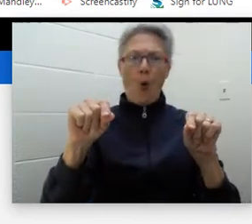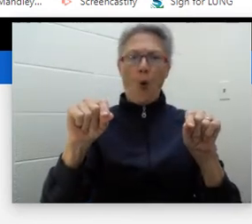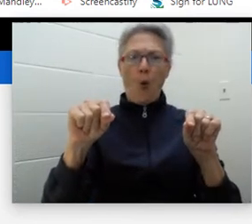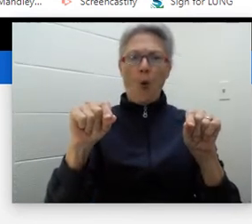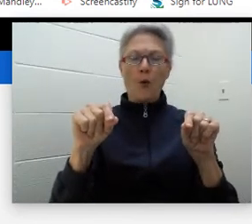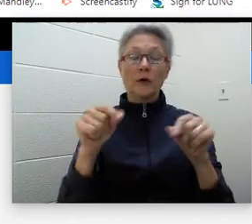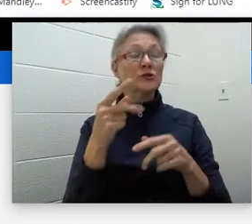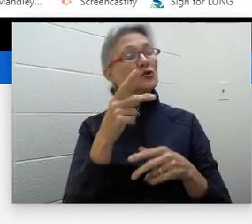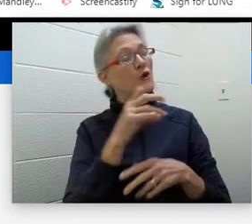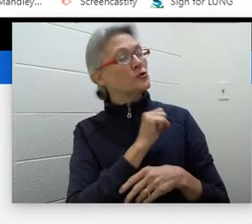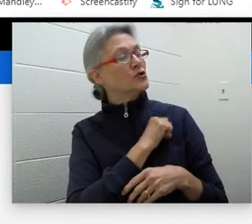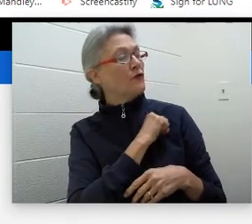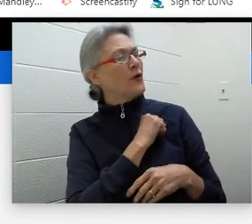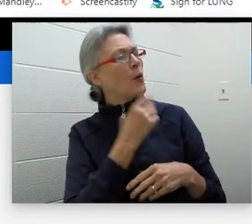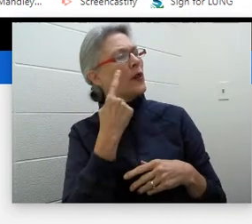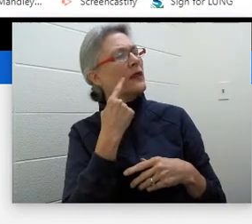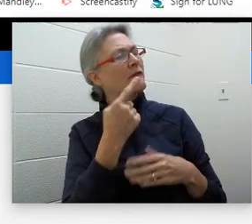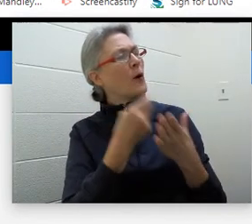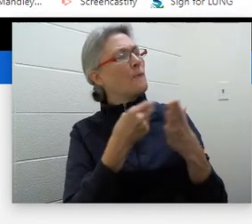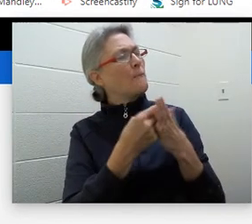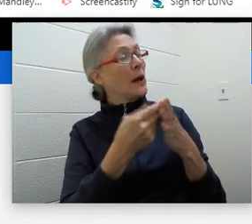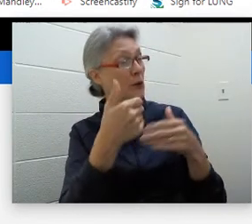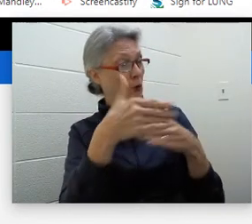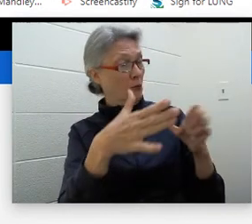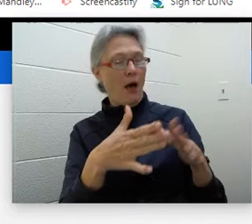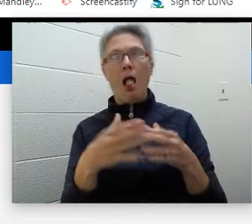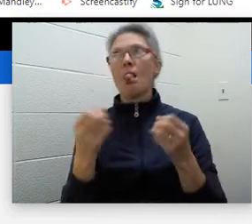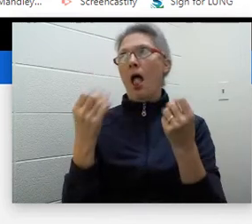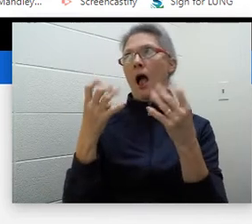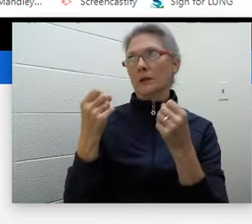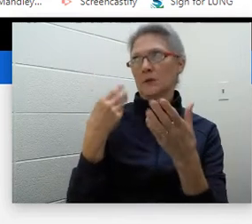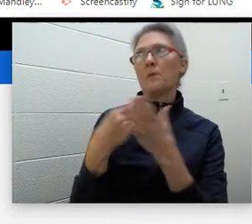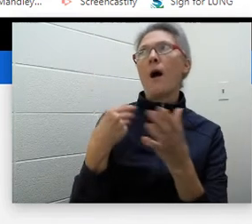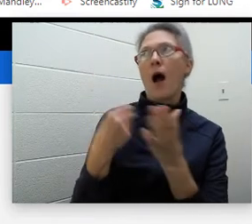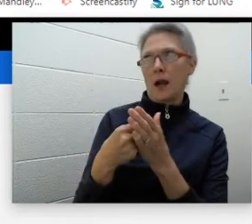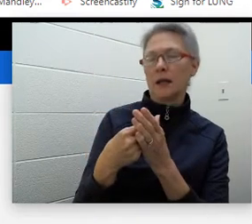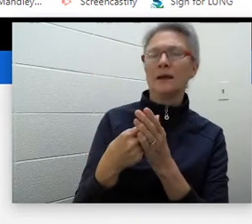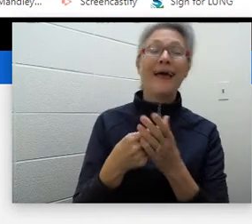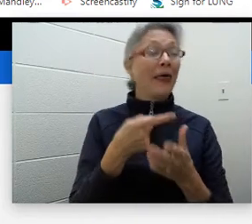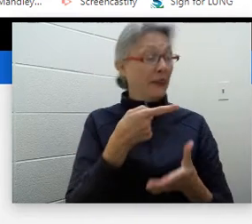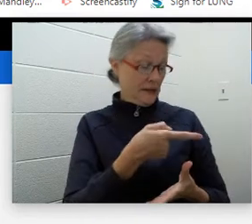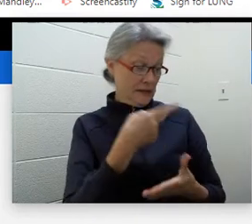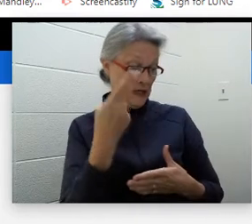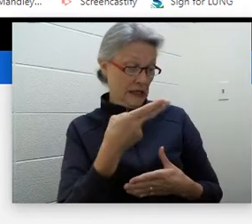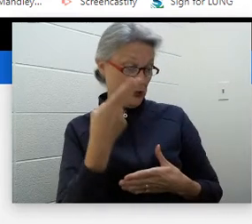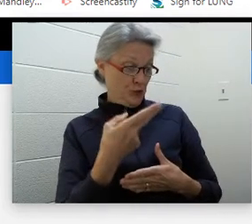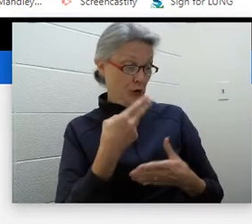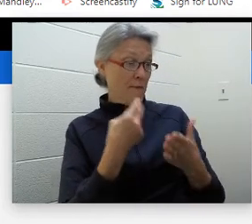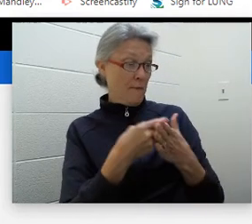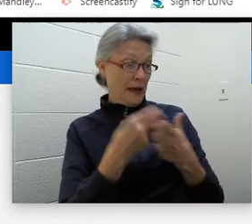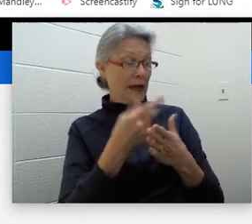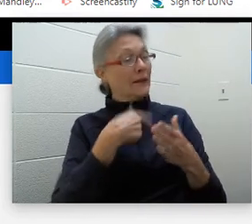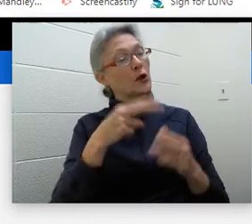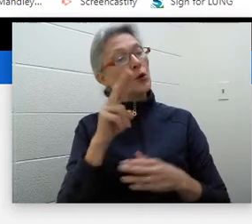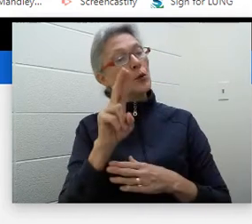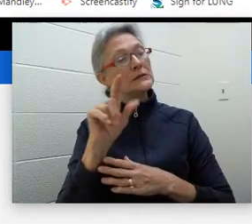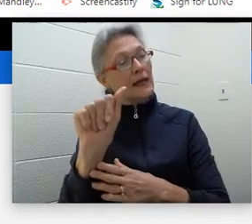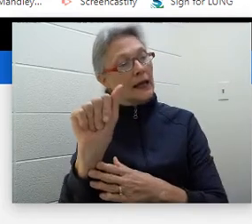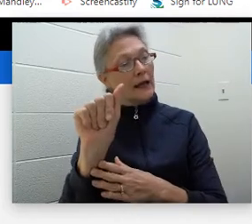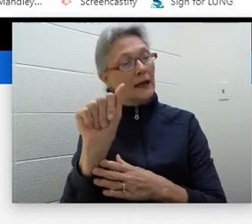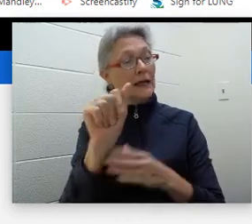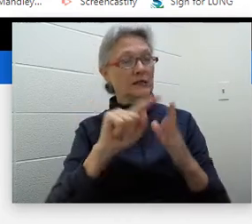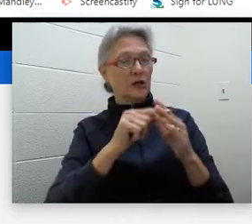So, Sophia, what do you think of our money room? This is a lot of money. Well, this is the history of money in the United States,